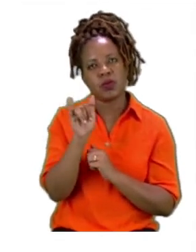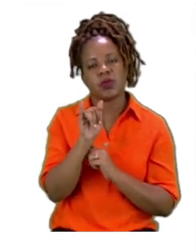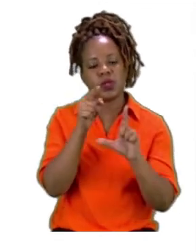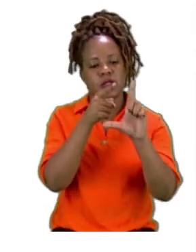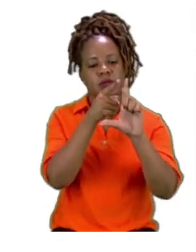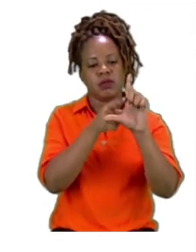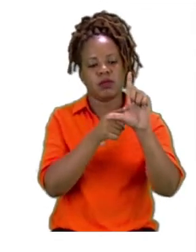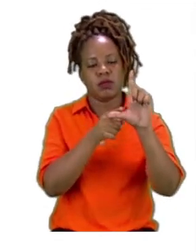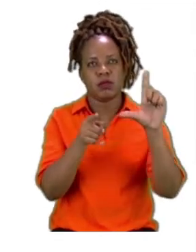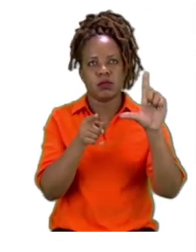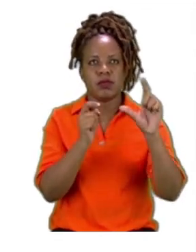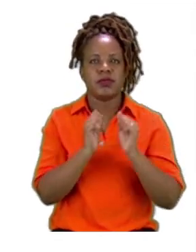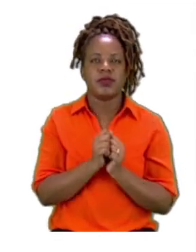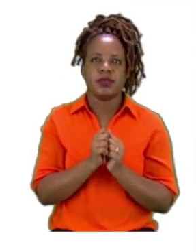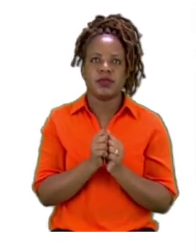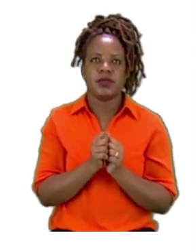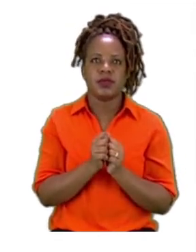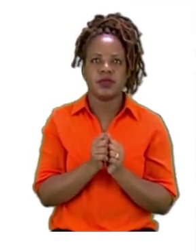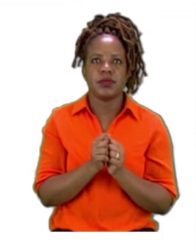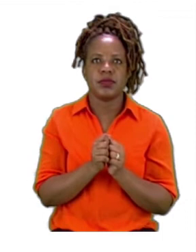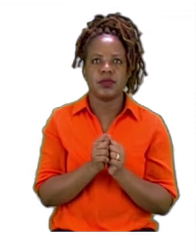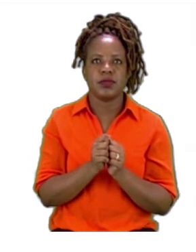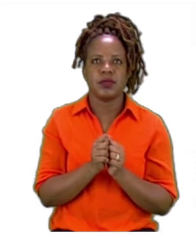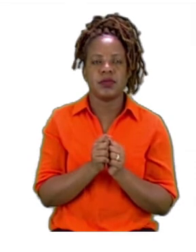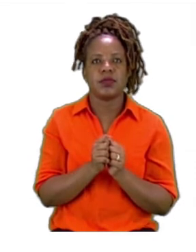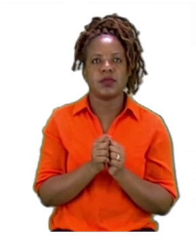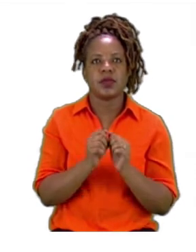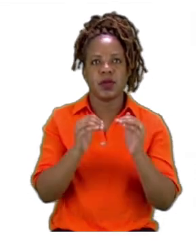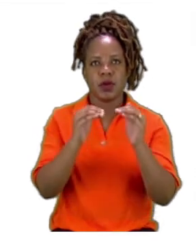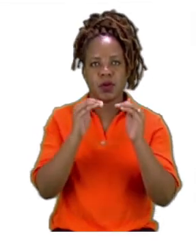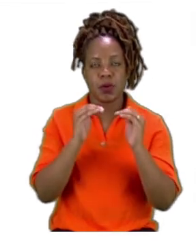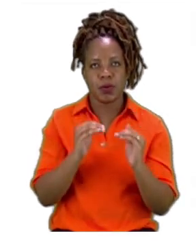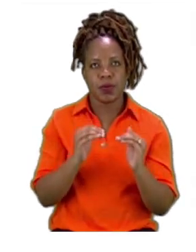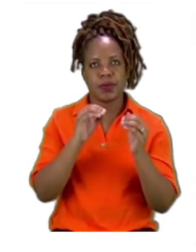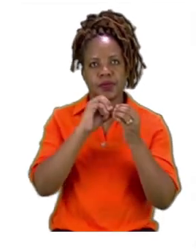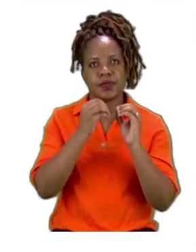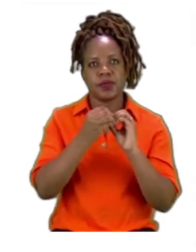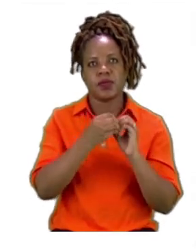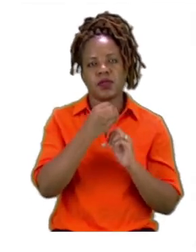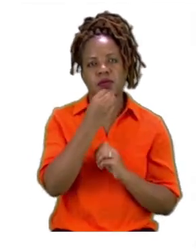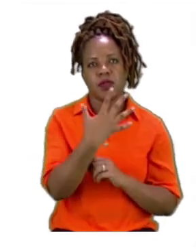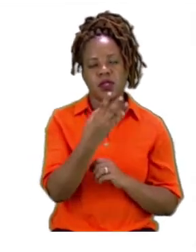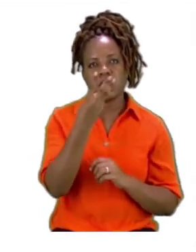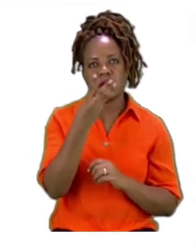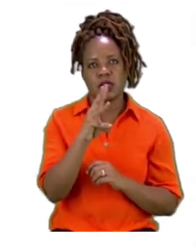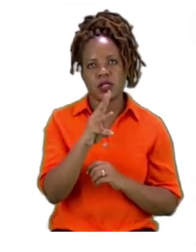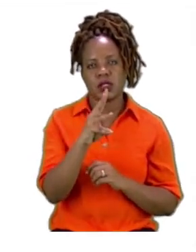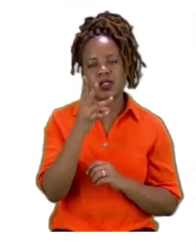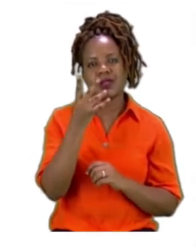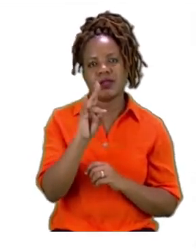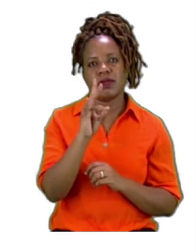this one, you're going to look for the right angles. Remember, for the sides, not for the corners,